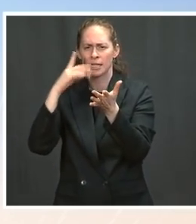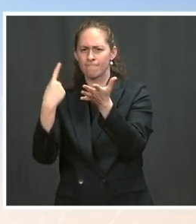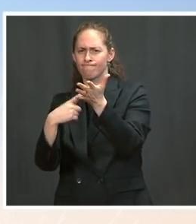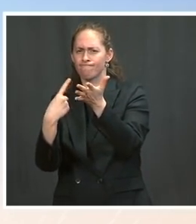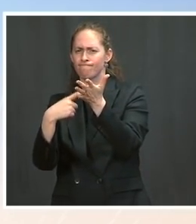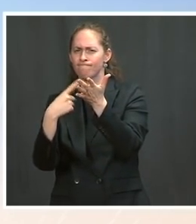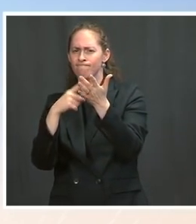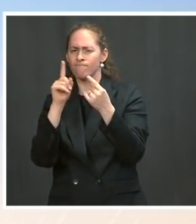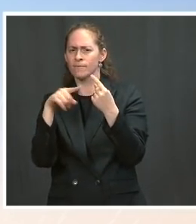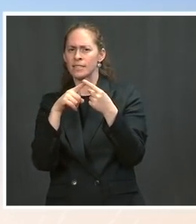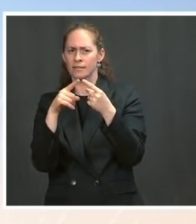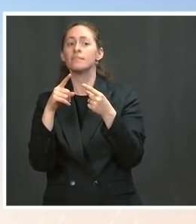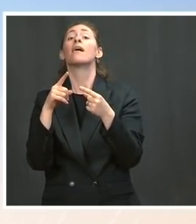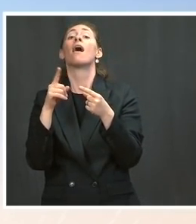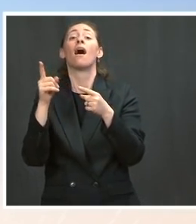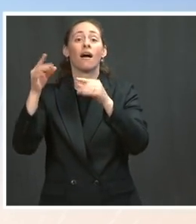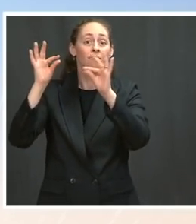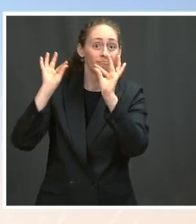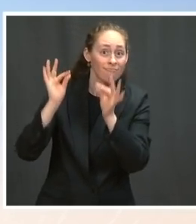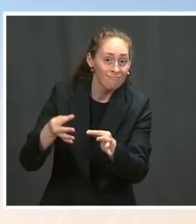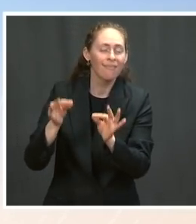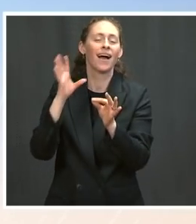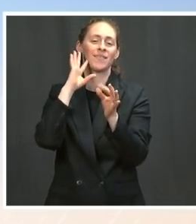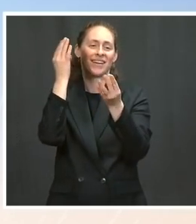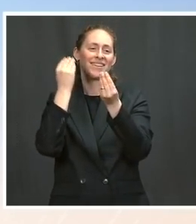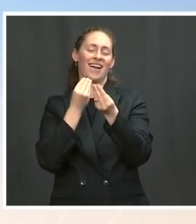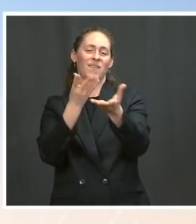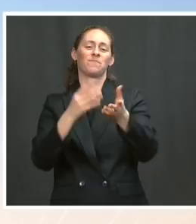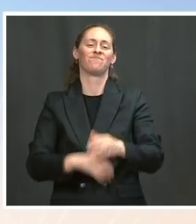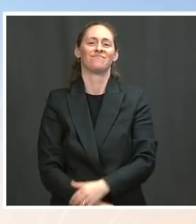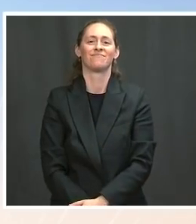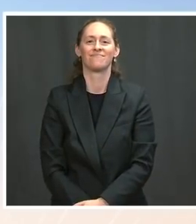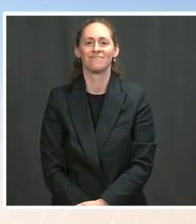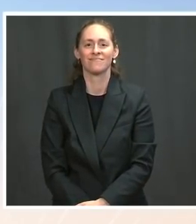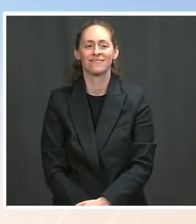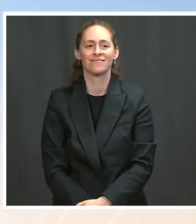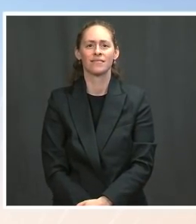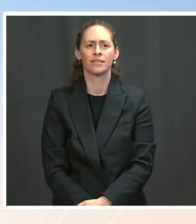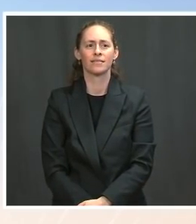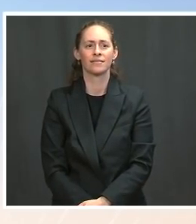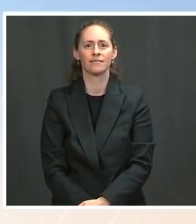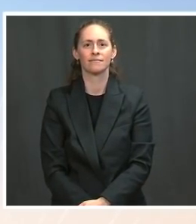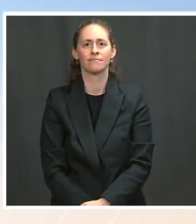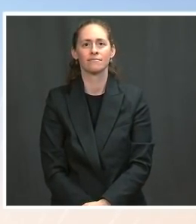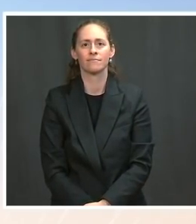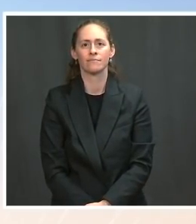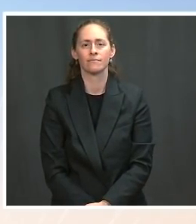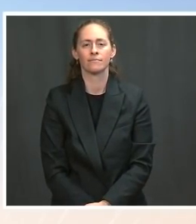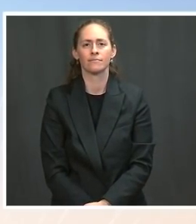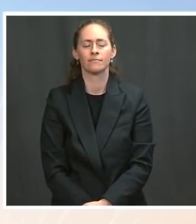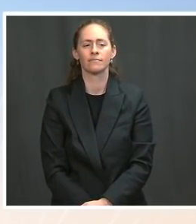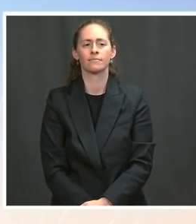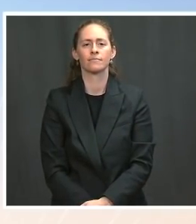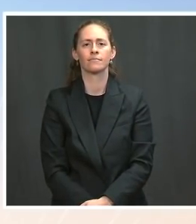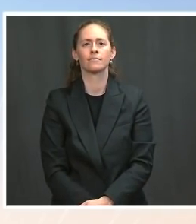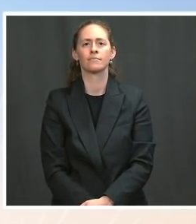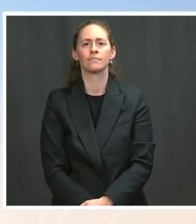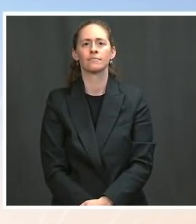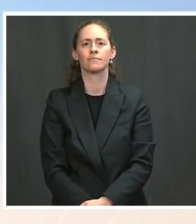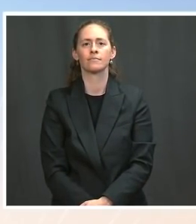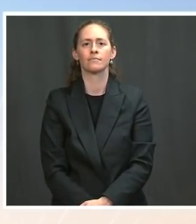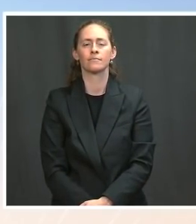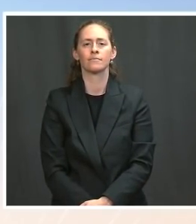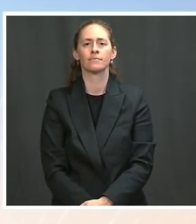as we do have that locked in, we'll share it with all of you. Oh, oh, go ahead. The On Pressure On Biden We did notice the President meeting yesterday briefly